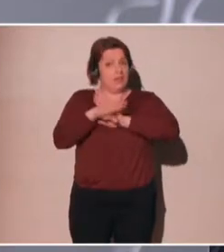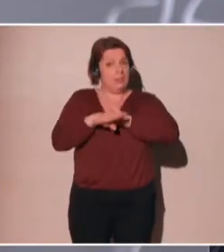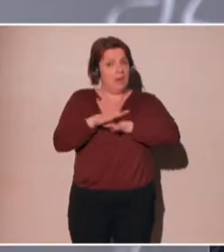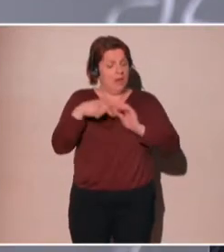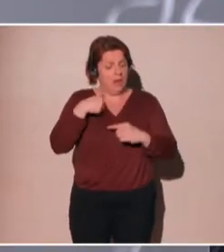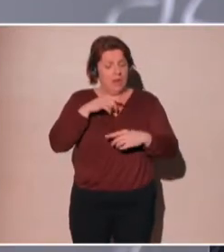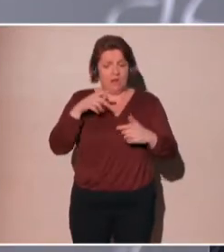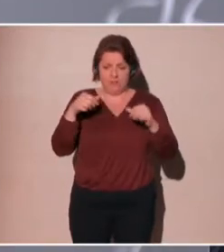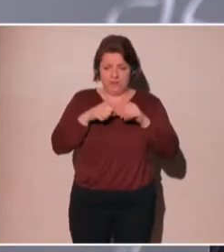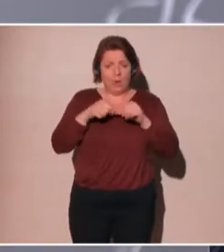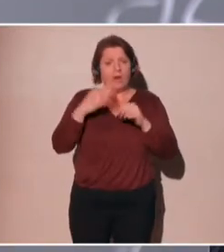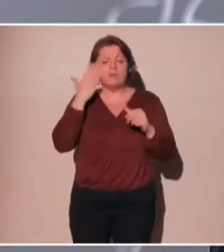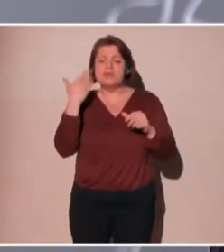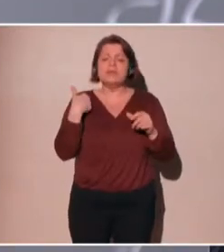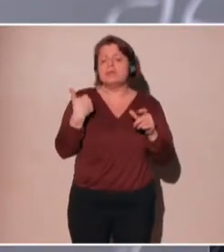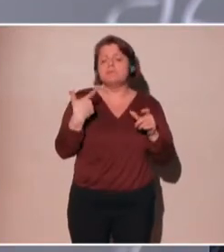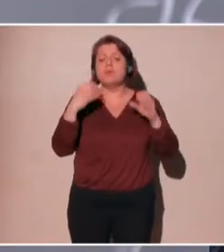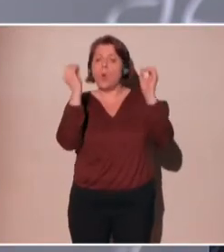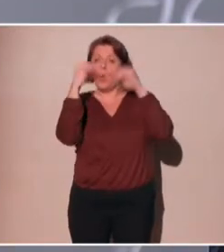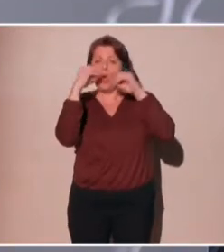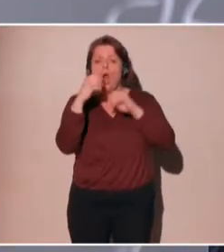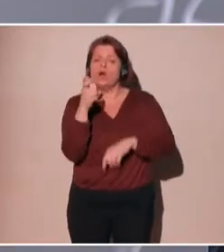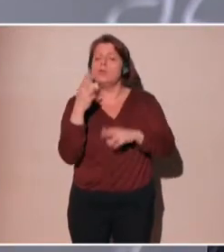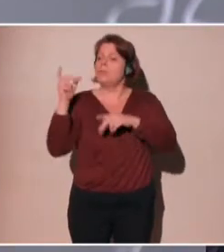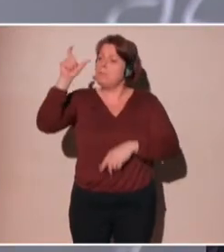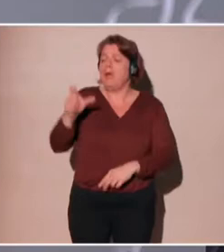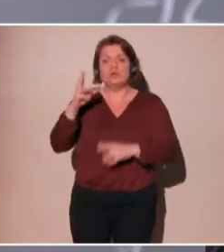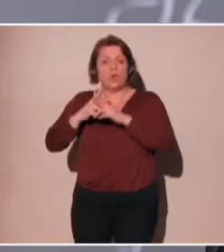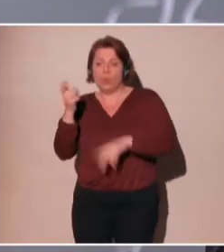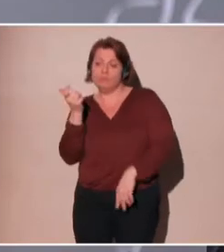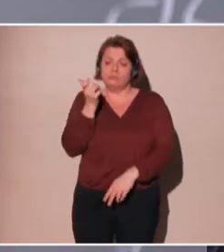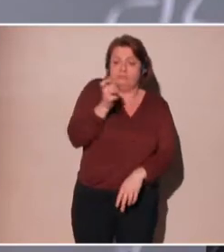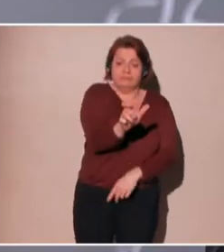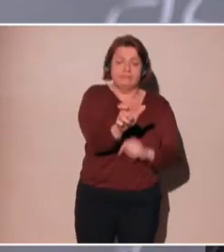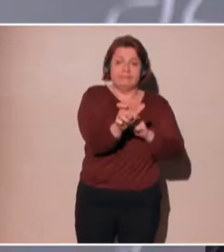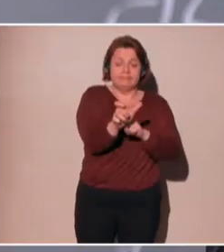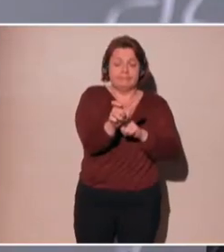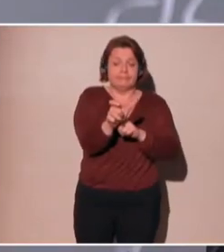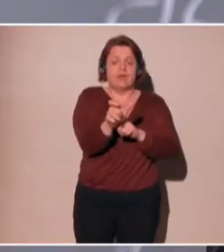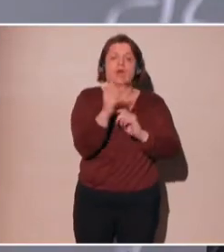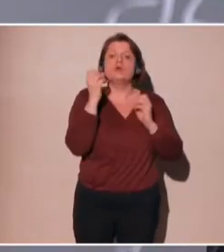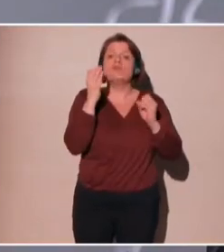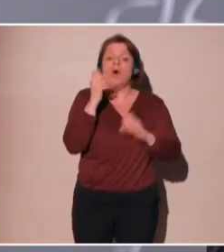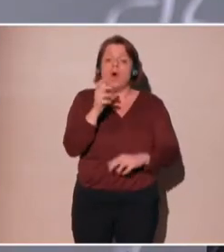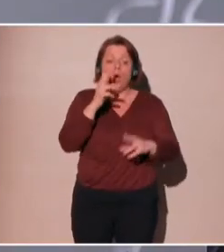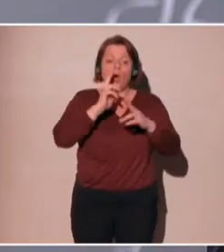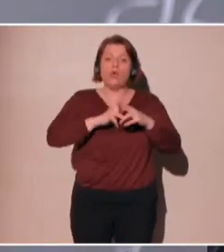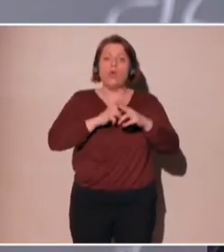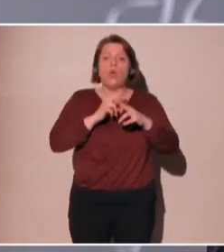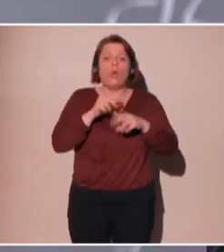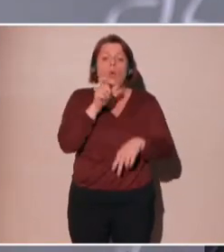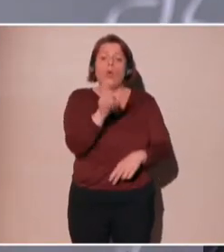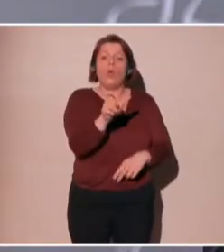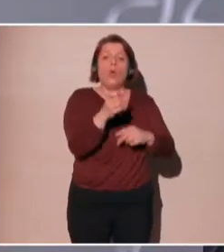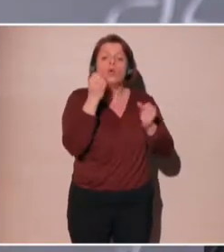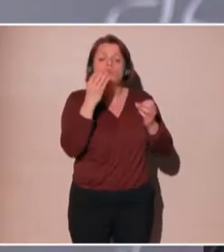whose first name was given more often to black babies than white babies, you got ads suggesting they had an arrest record, even if no one with